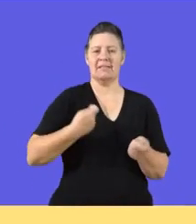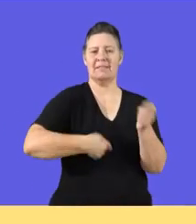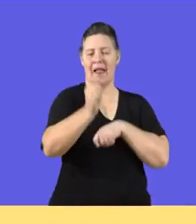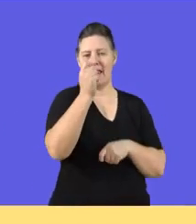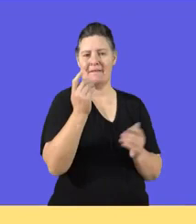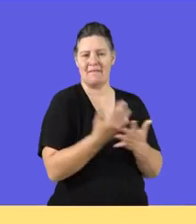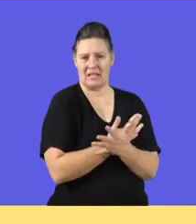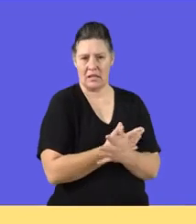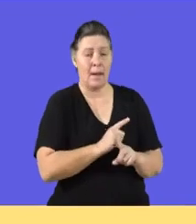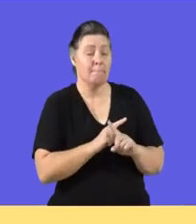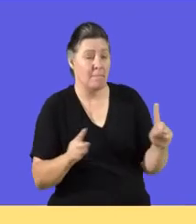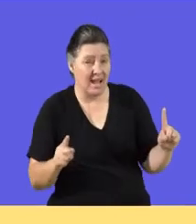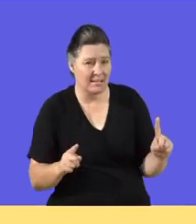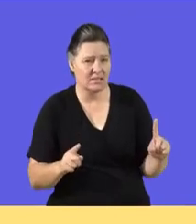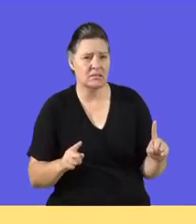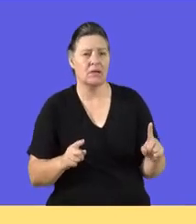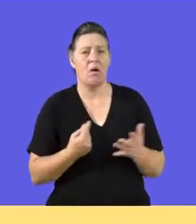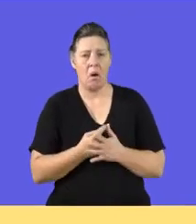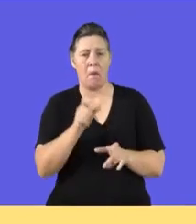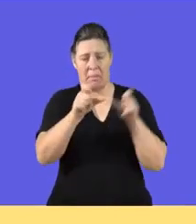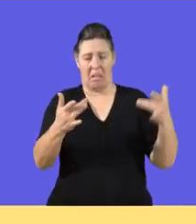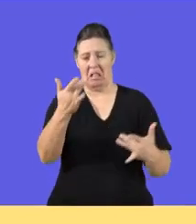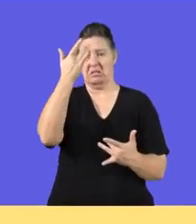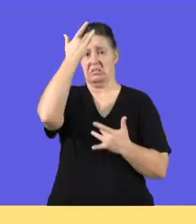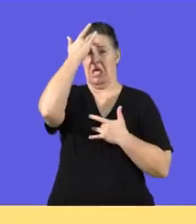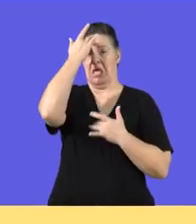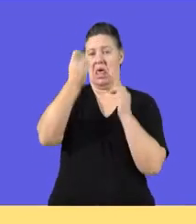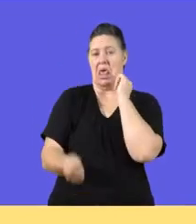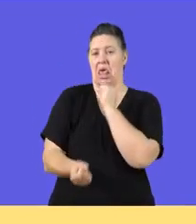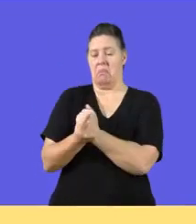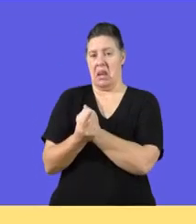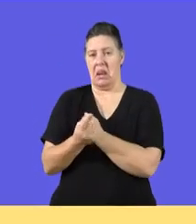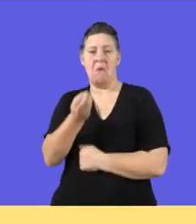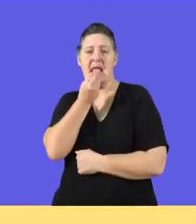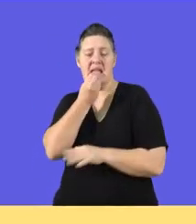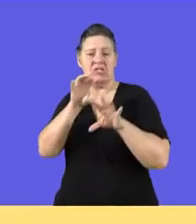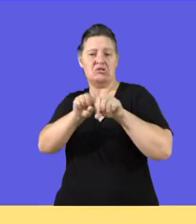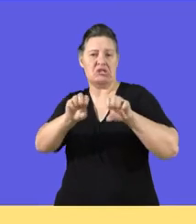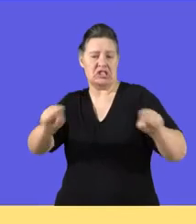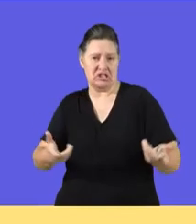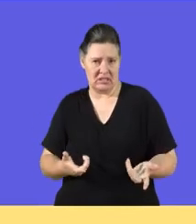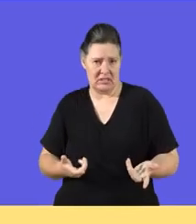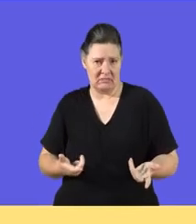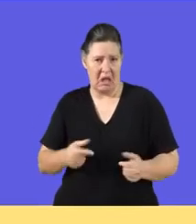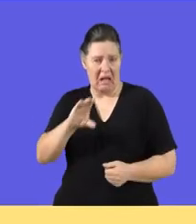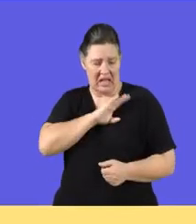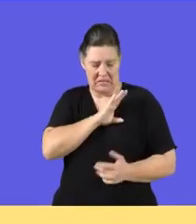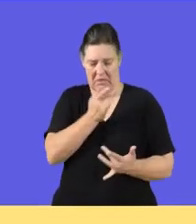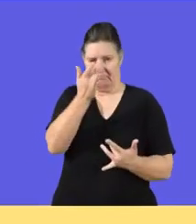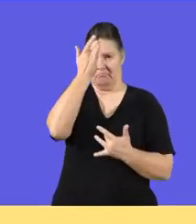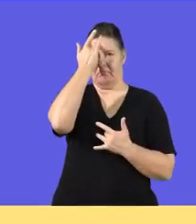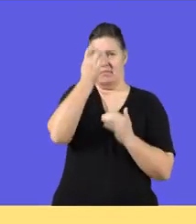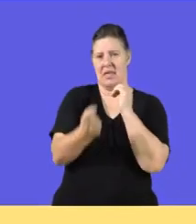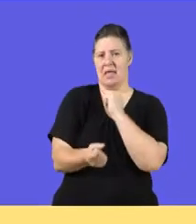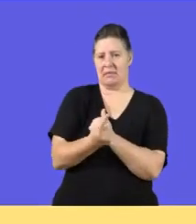profit. This has however caused sickness, okay? I want you to get that, in some of the